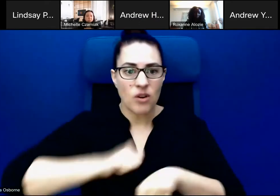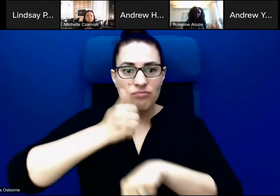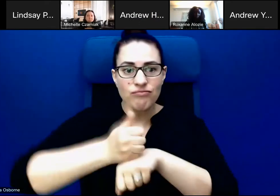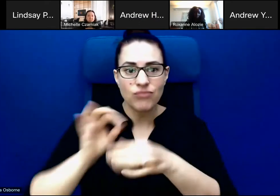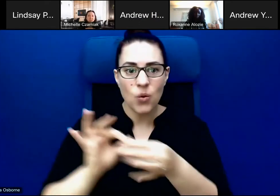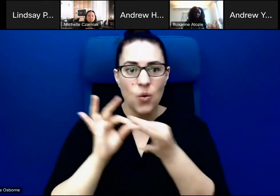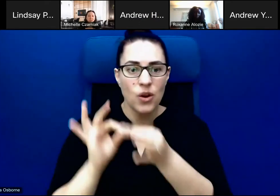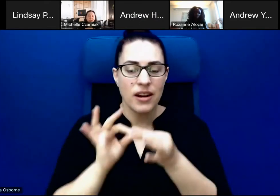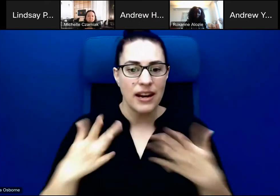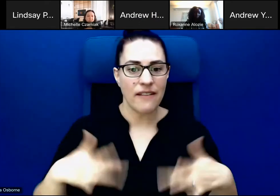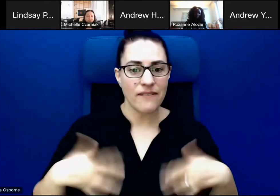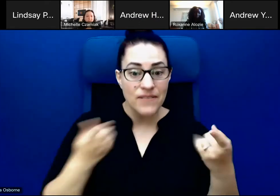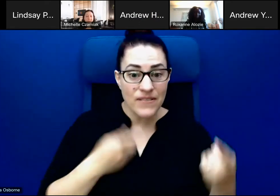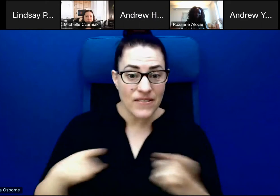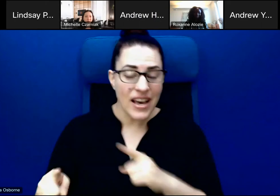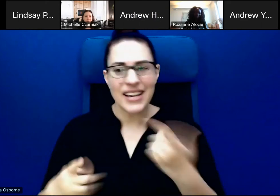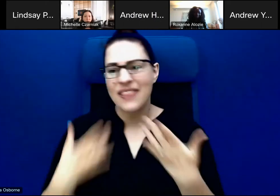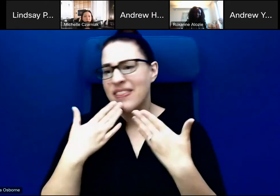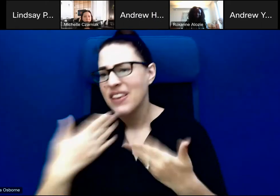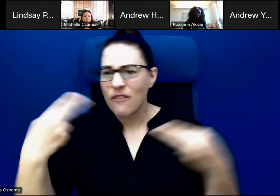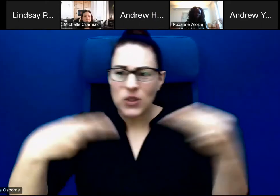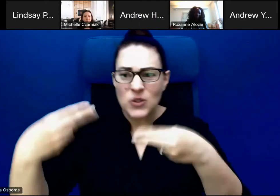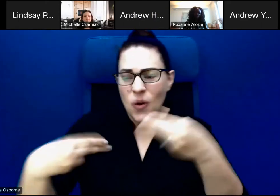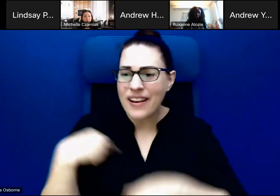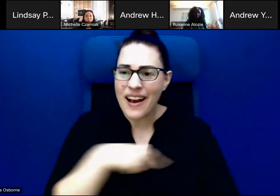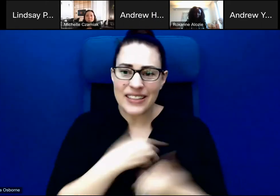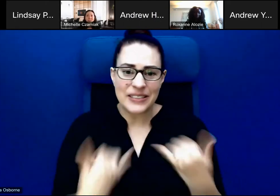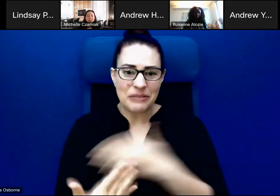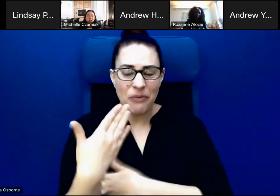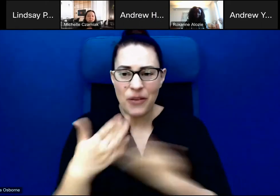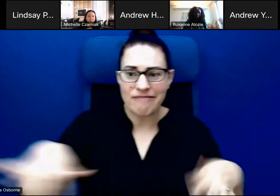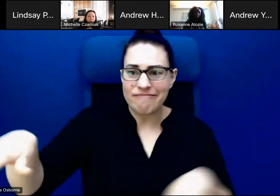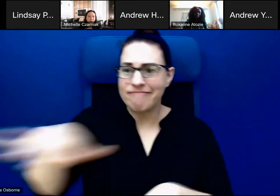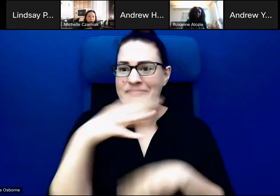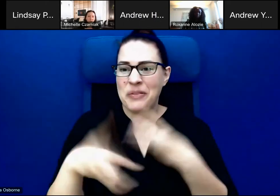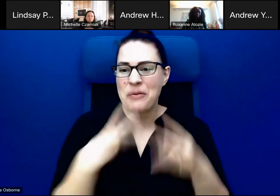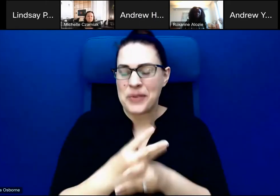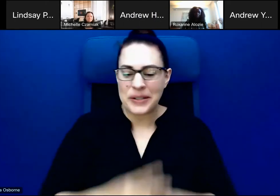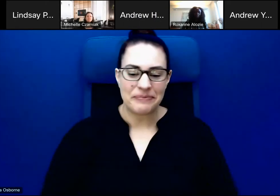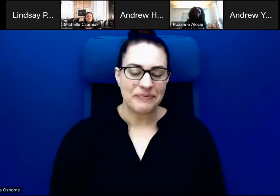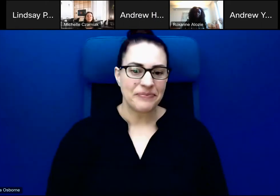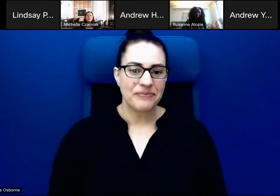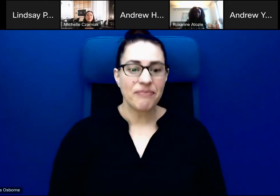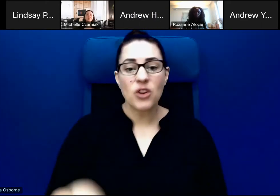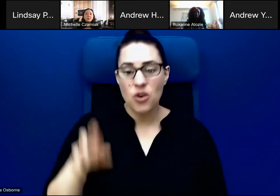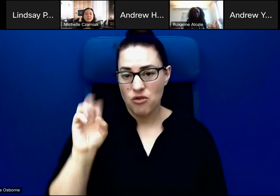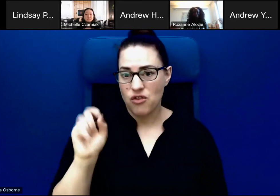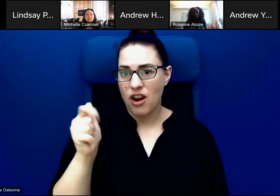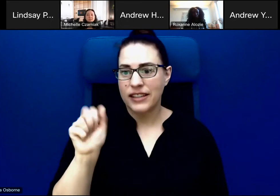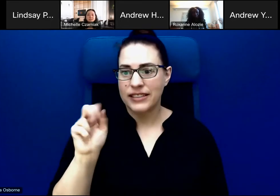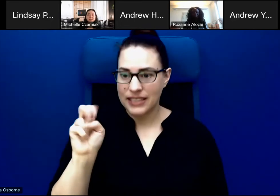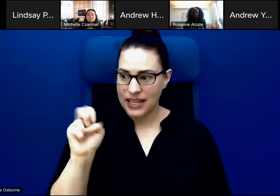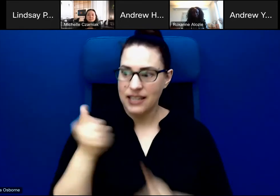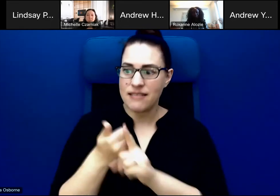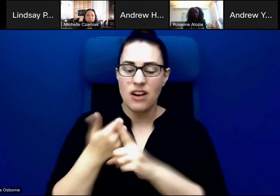sticking with us and logging in from wherever you are around the world. So as Roxanne mentioned, my